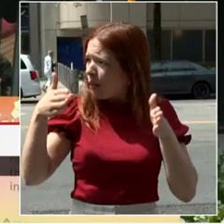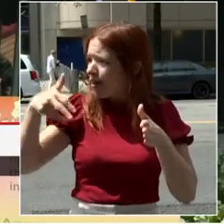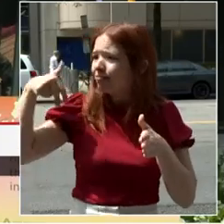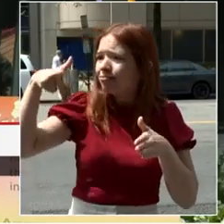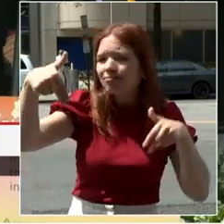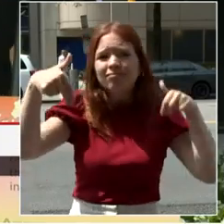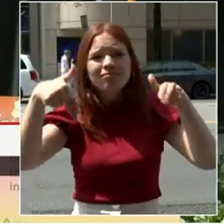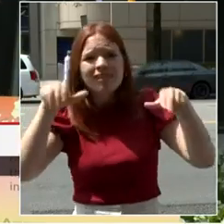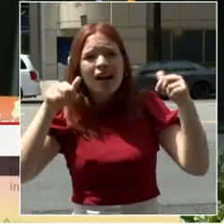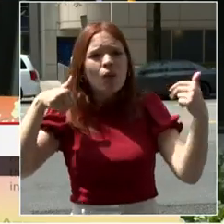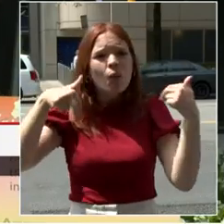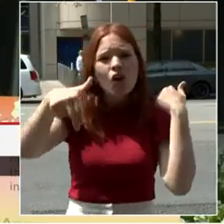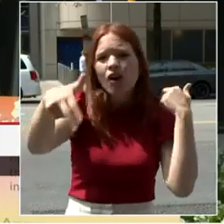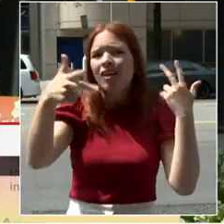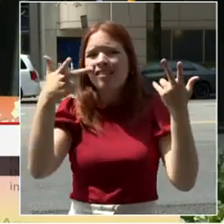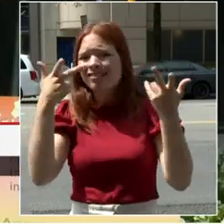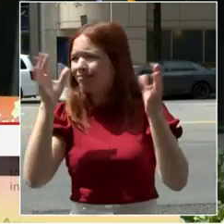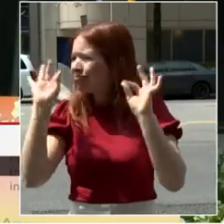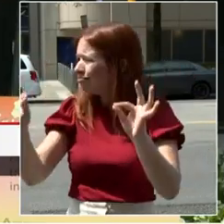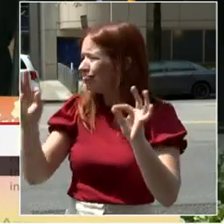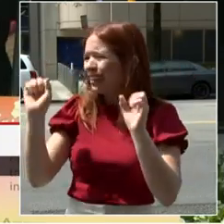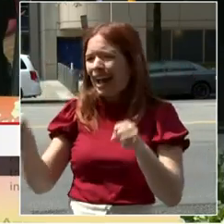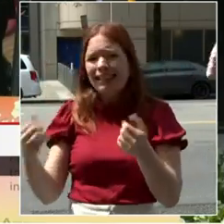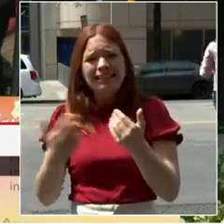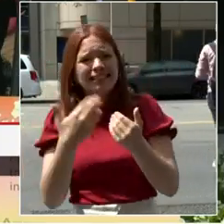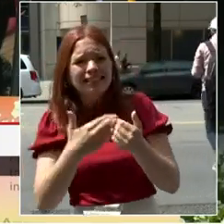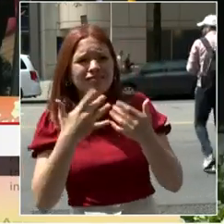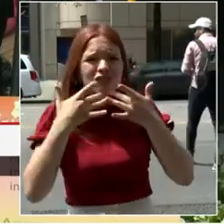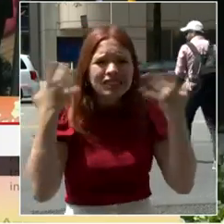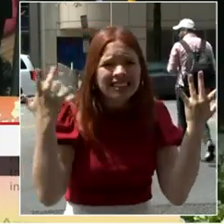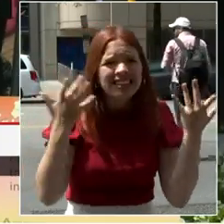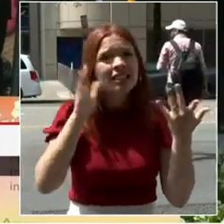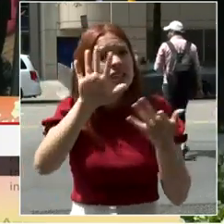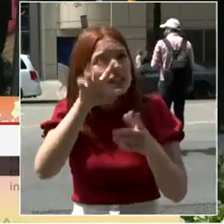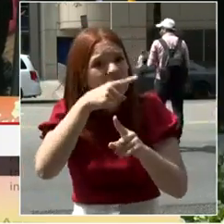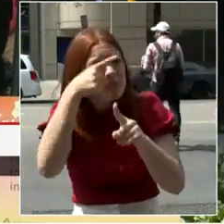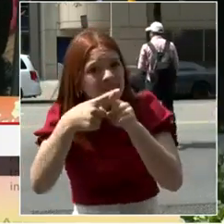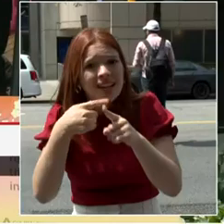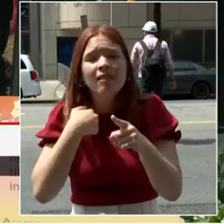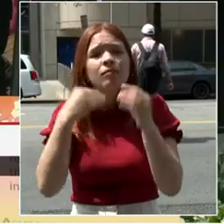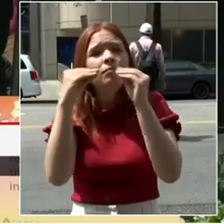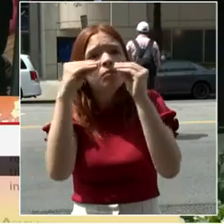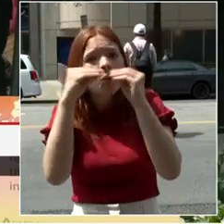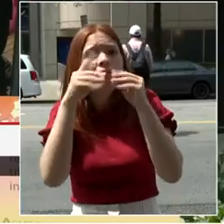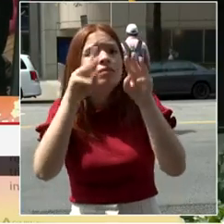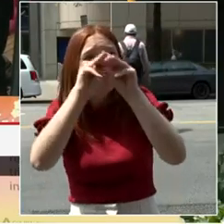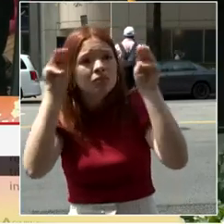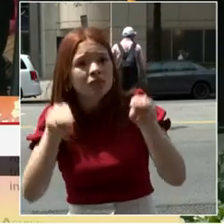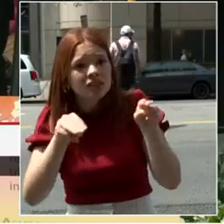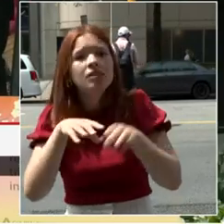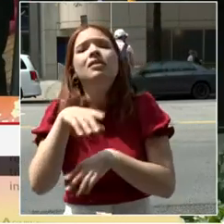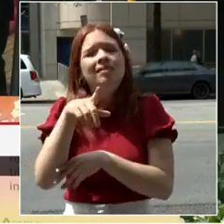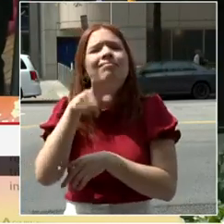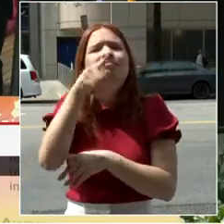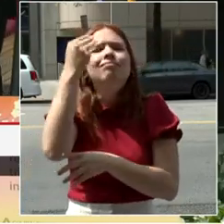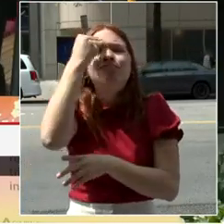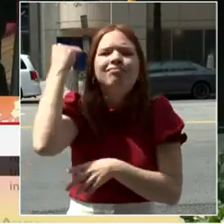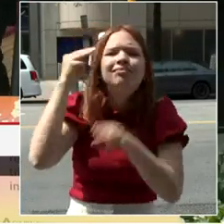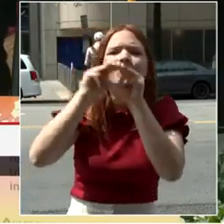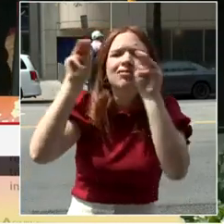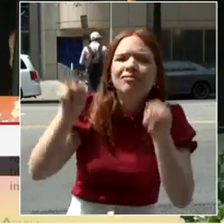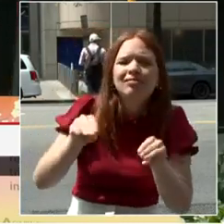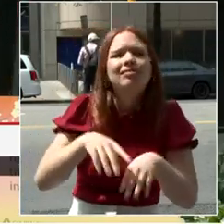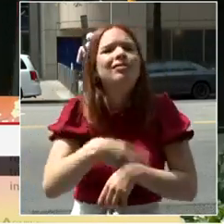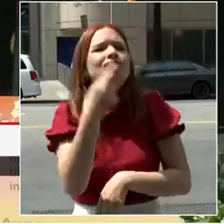Including, of course, our dozens of monuments and museums that are free. It has restaurants and hotels and